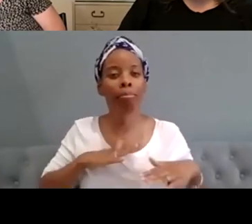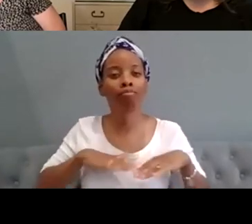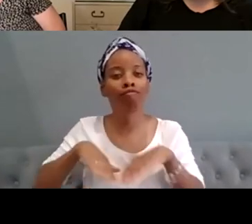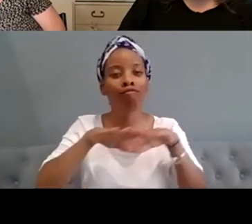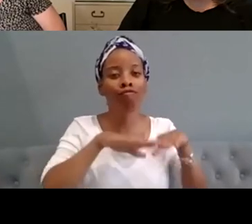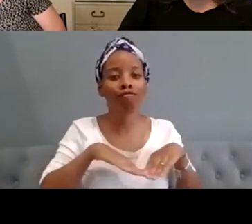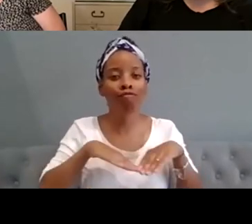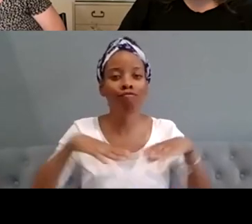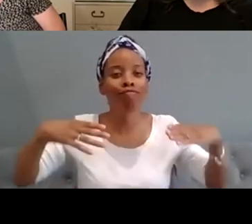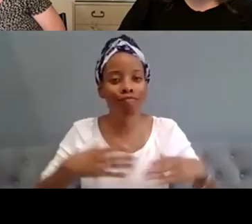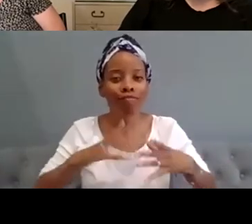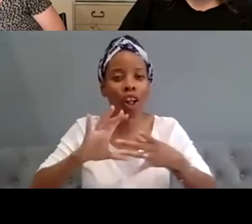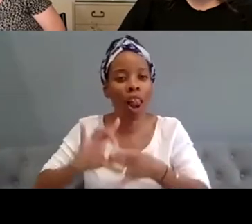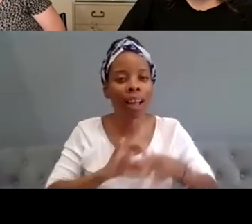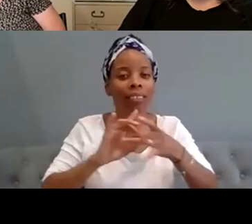approach